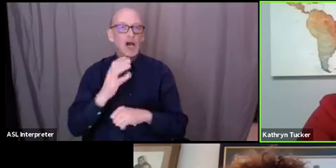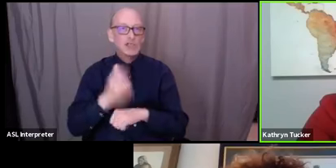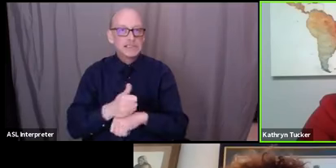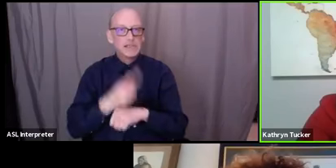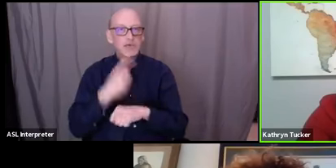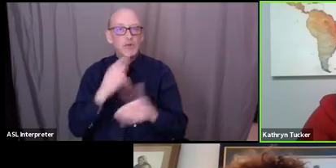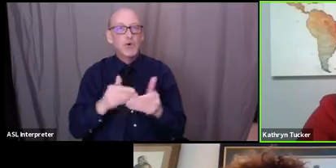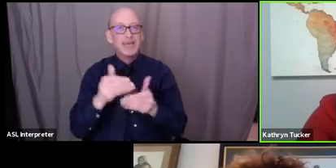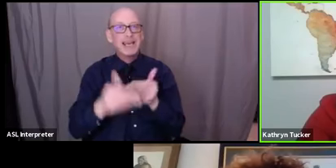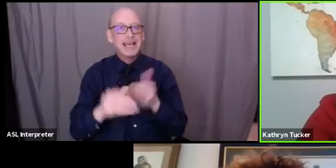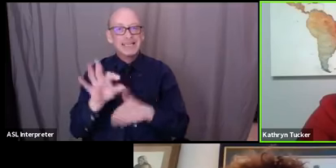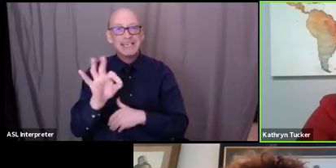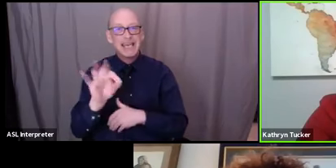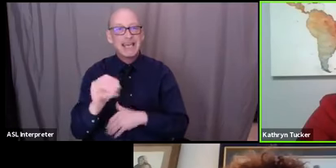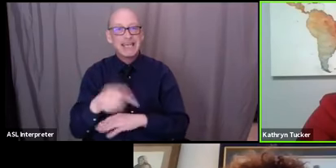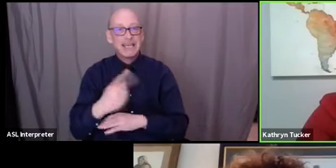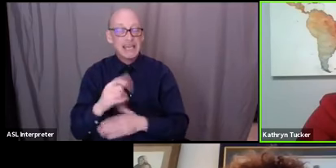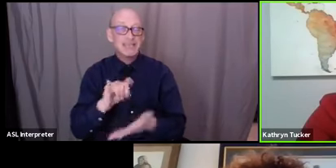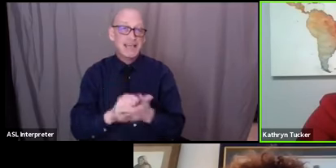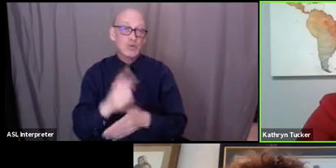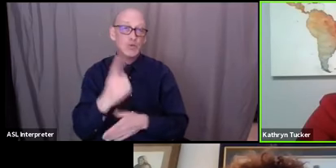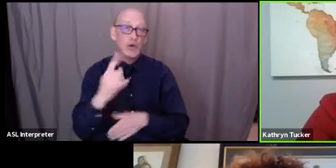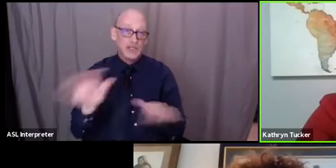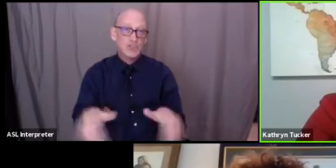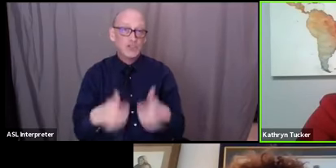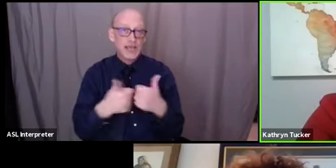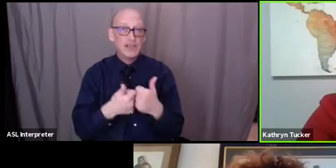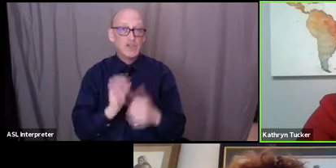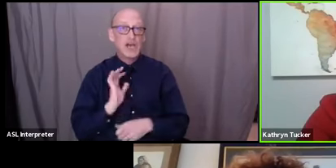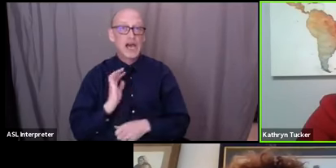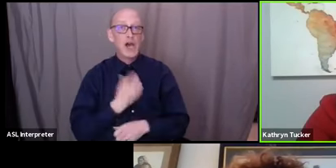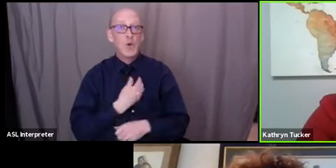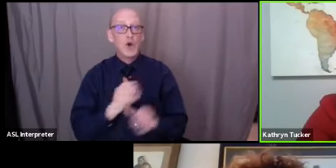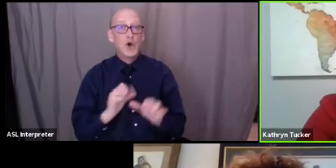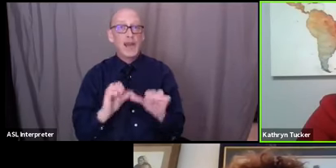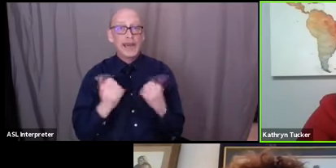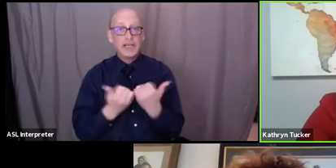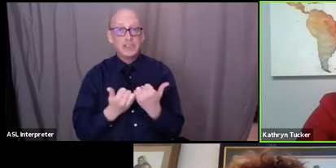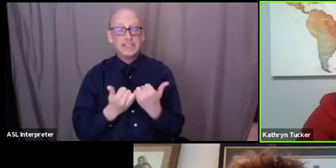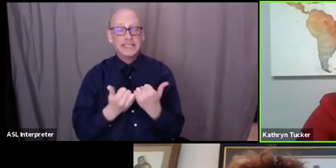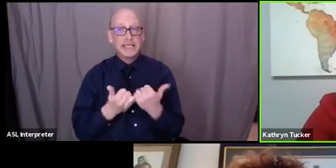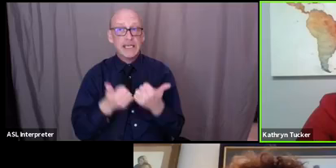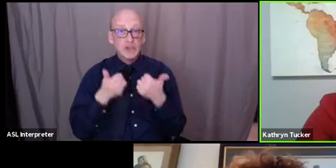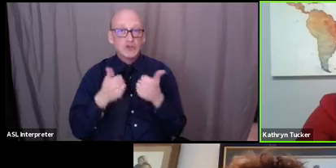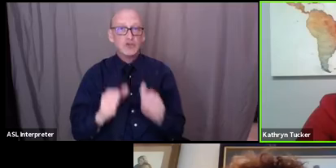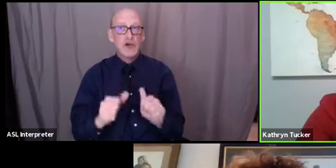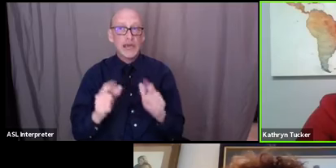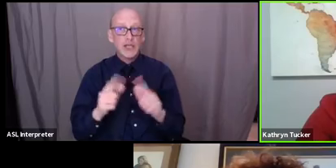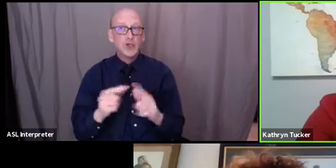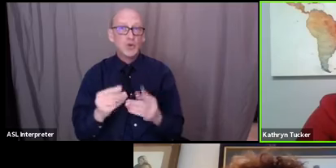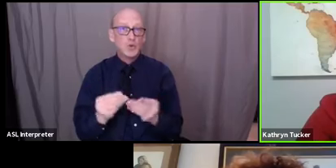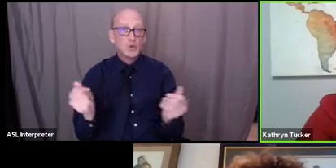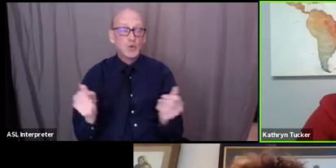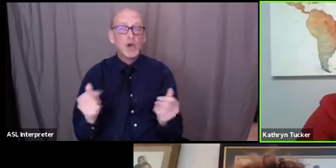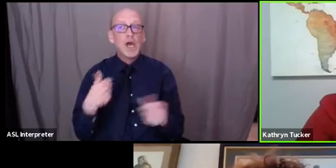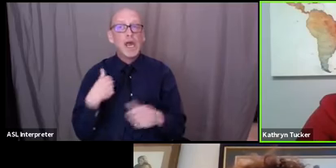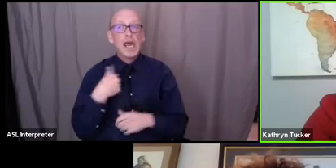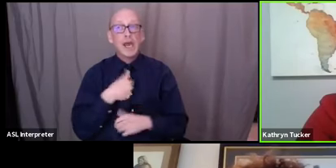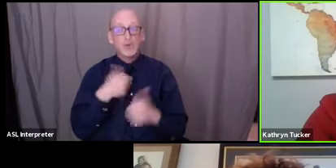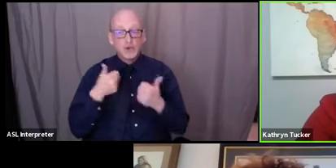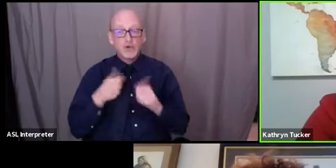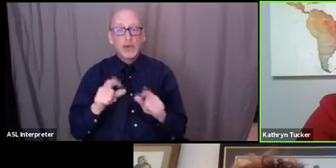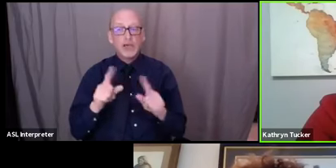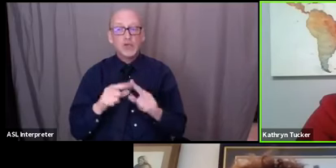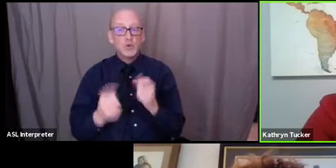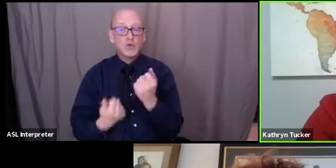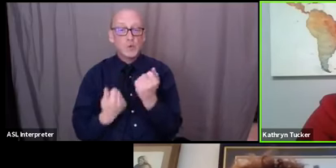90 days so that's one of the challenges that our agency is striving towards and trying to you know continue to support and encourage our clients